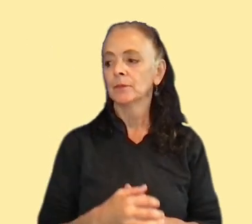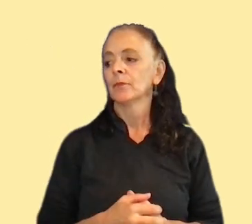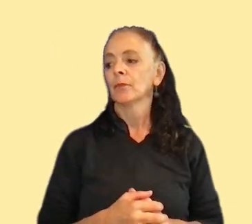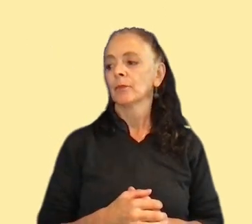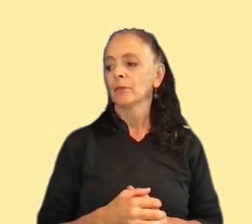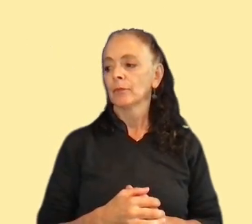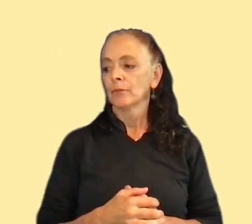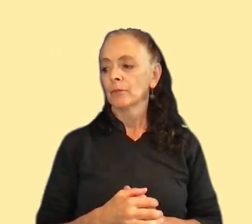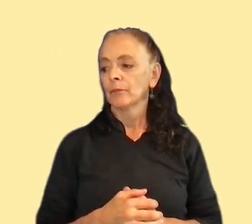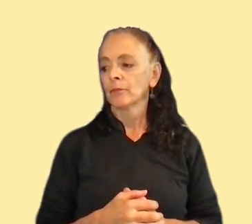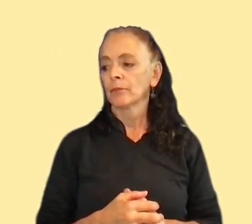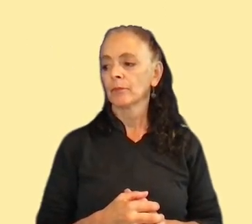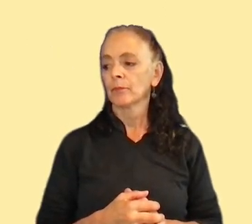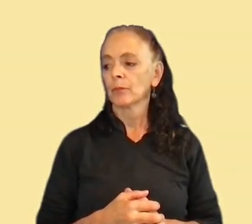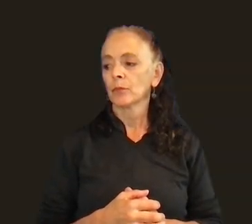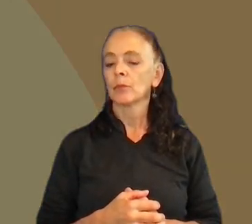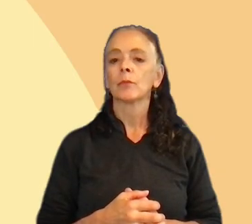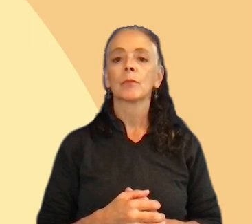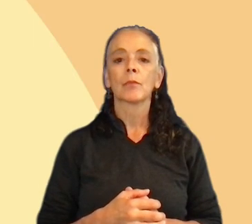analysis, validation and results.